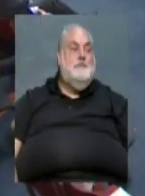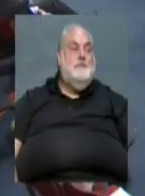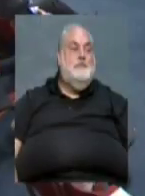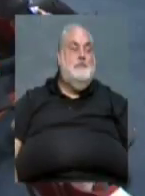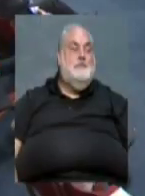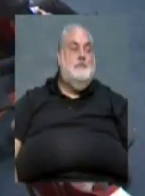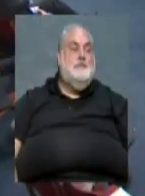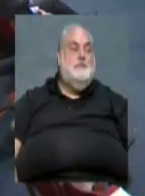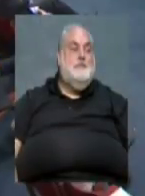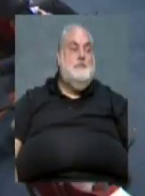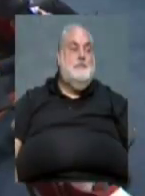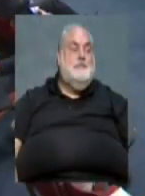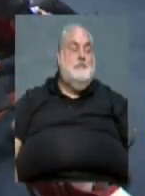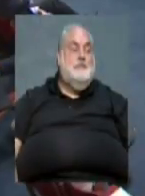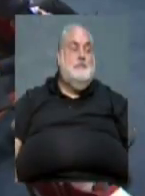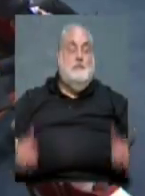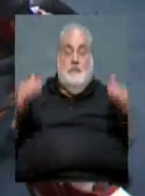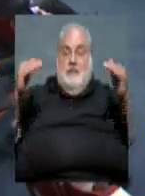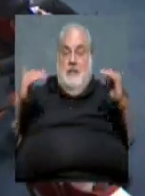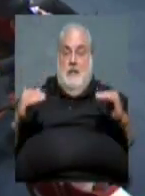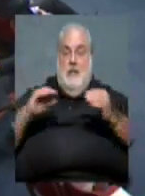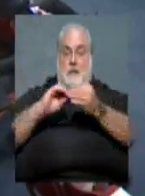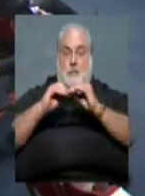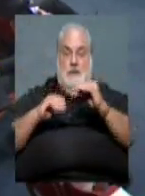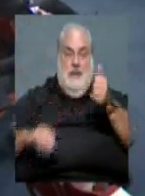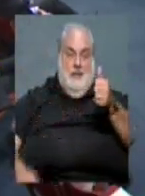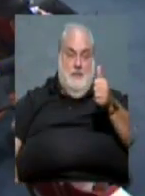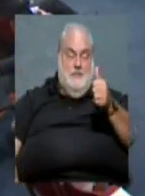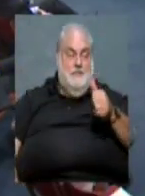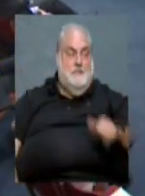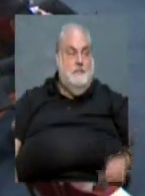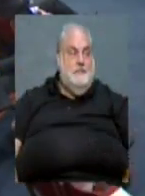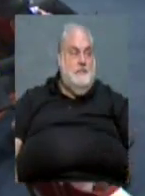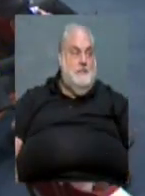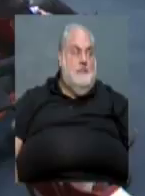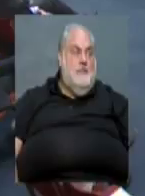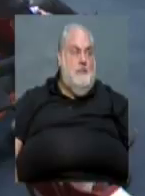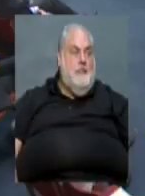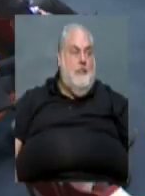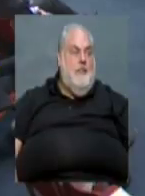Director – if you'd go to item ten, please, for Director Ksort. Sure.